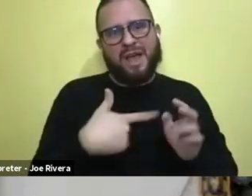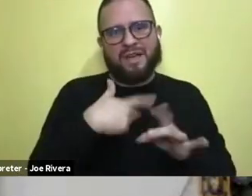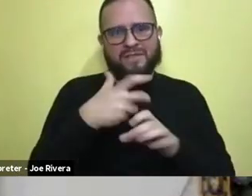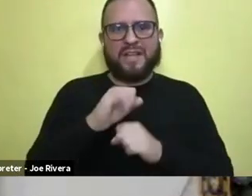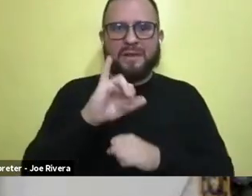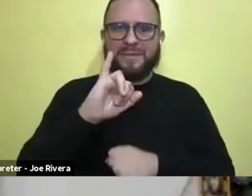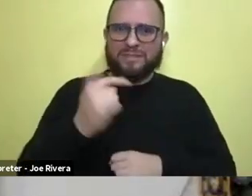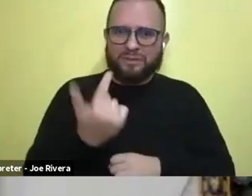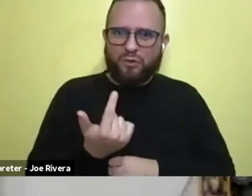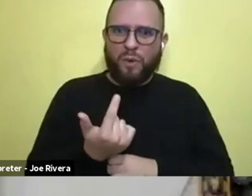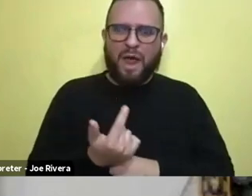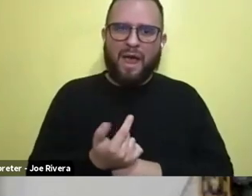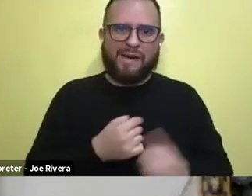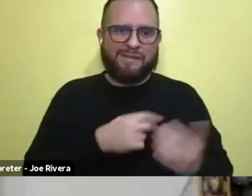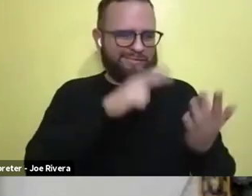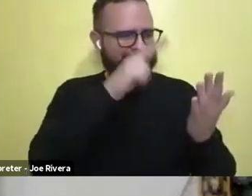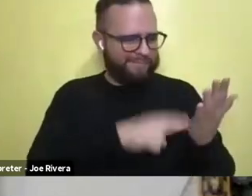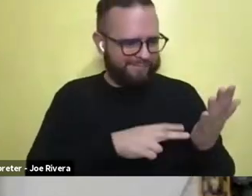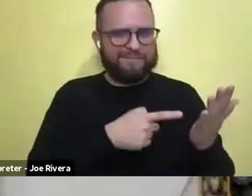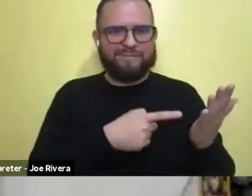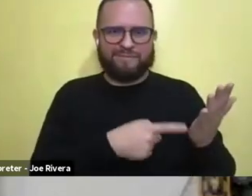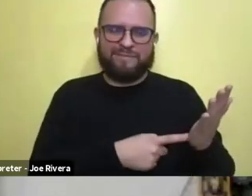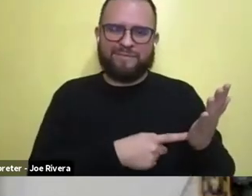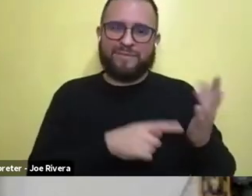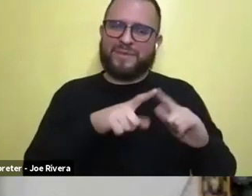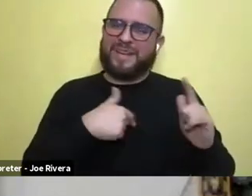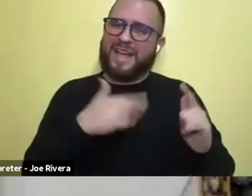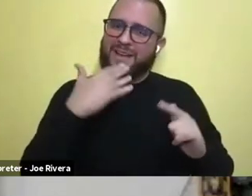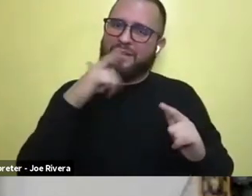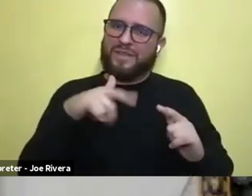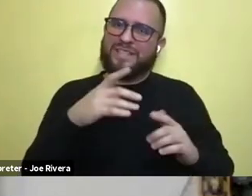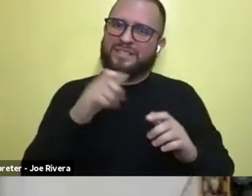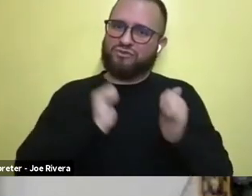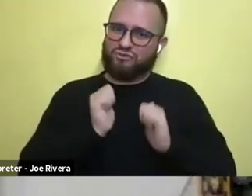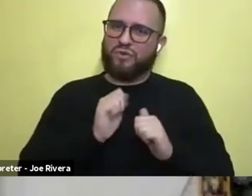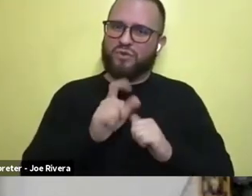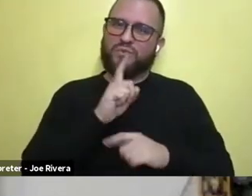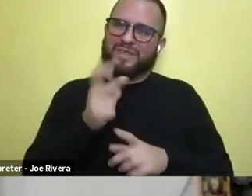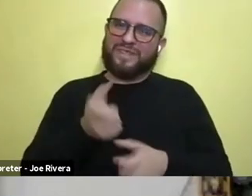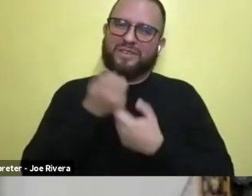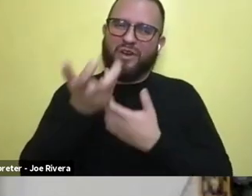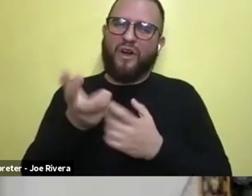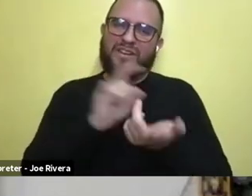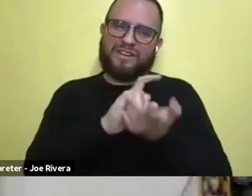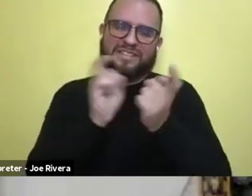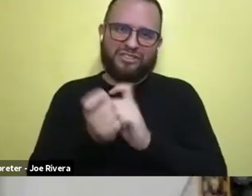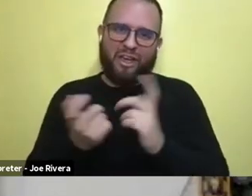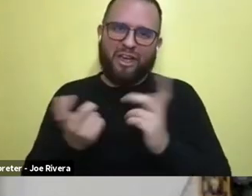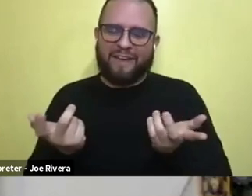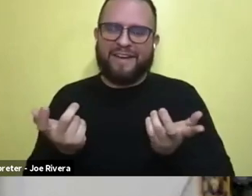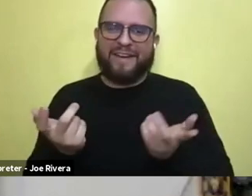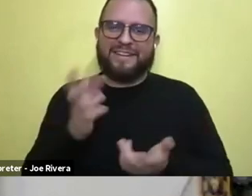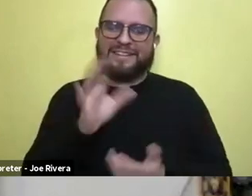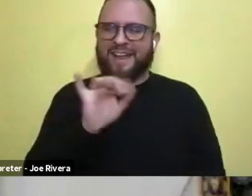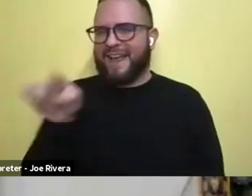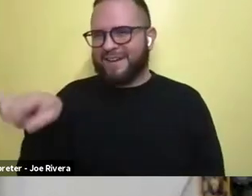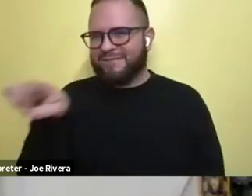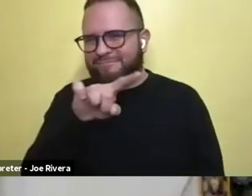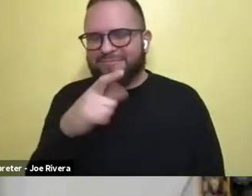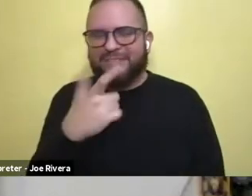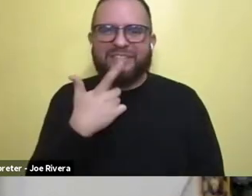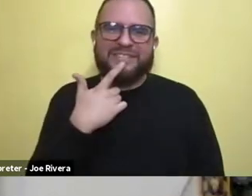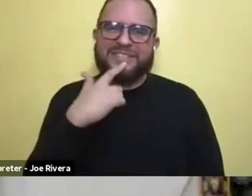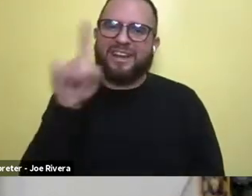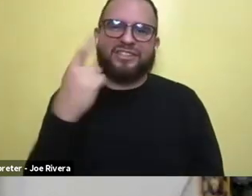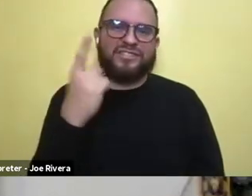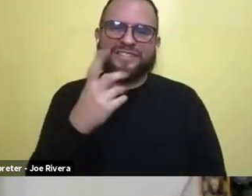I don't know about you guys, but, um, I know for a fact that this show is making a change. And, um, like everyone else said, just being on the